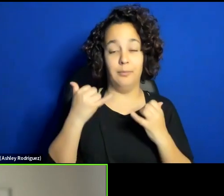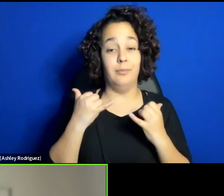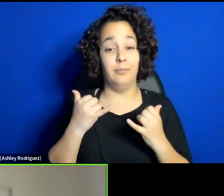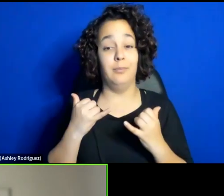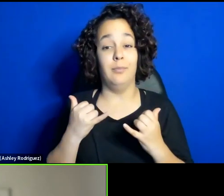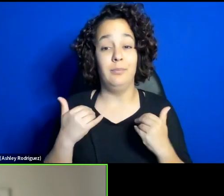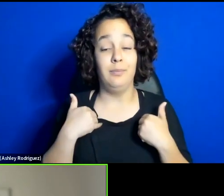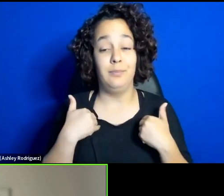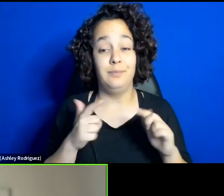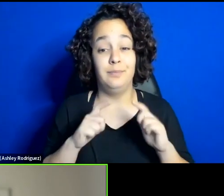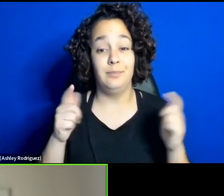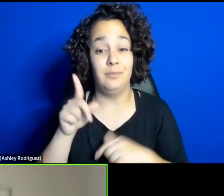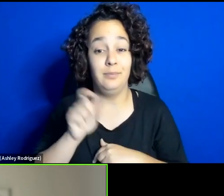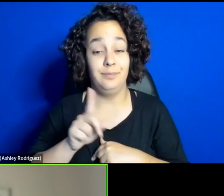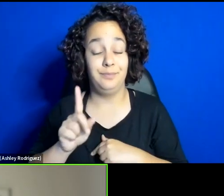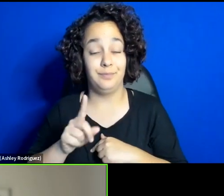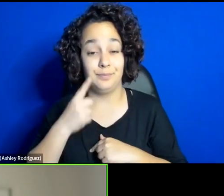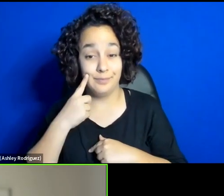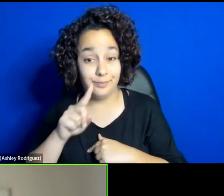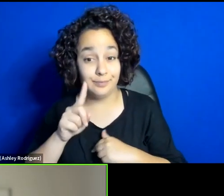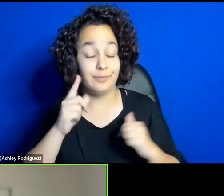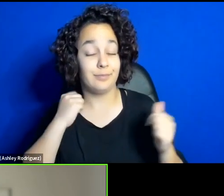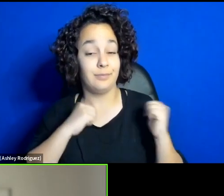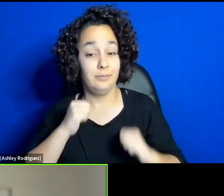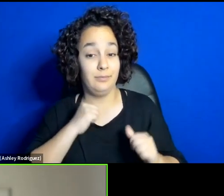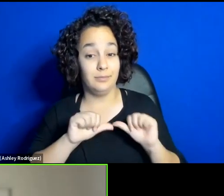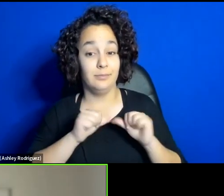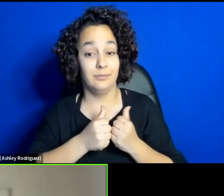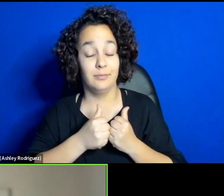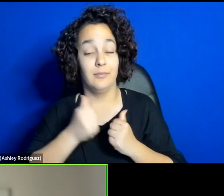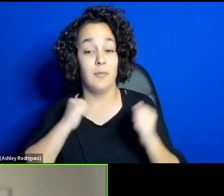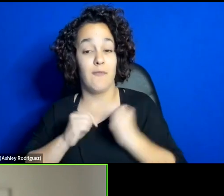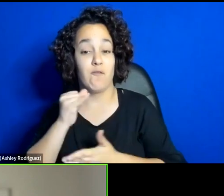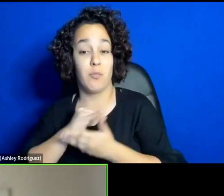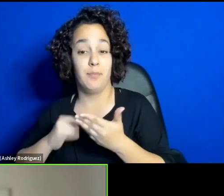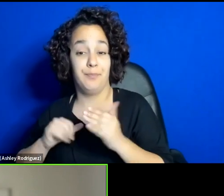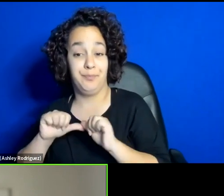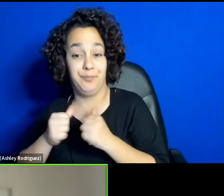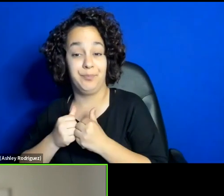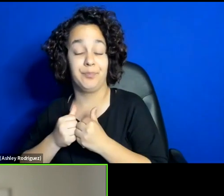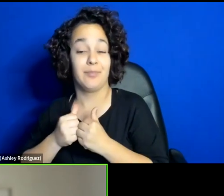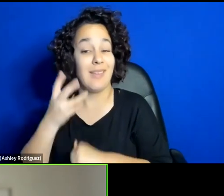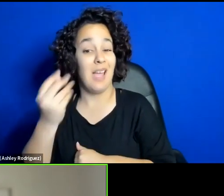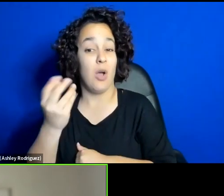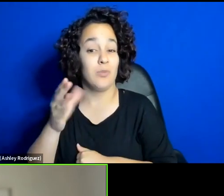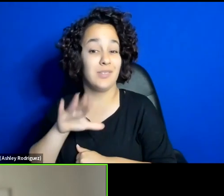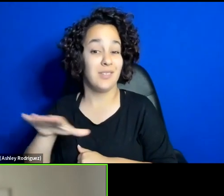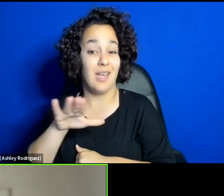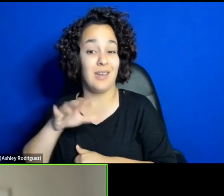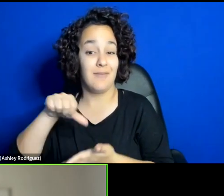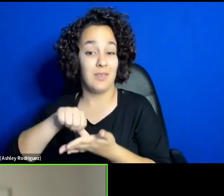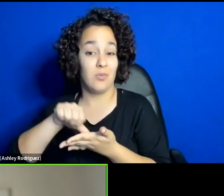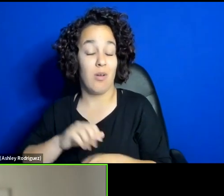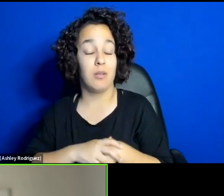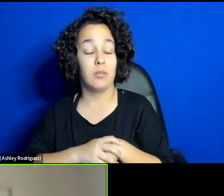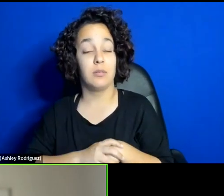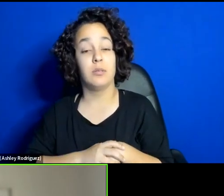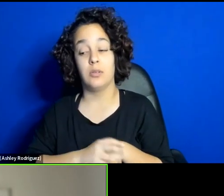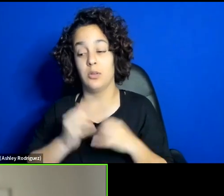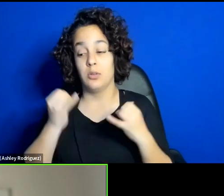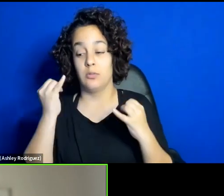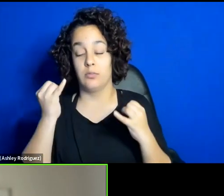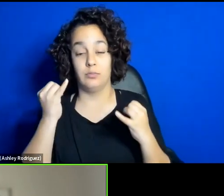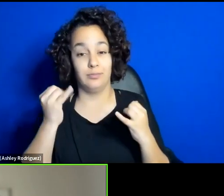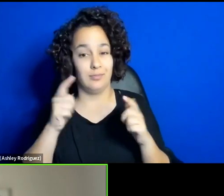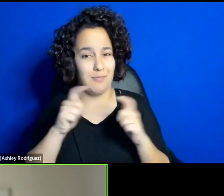theatre associations performing arts associations out of Iran. Azad is a big question for